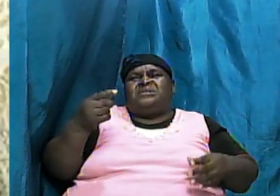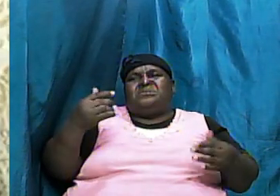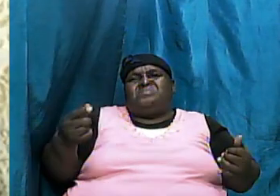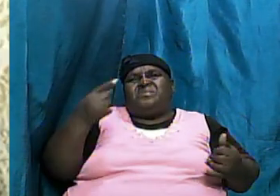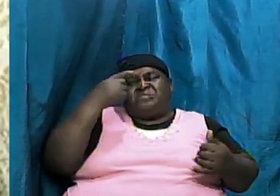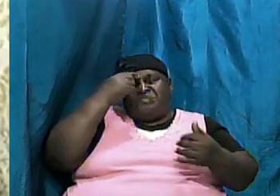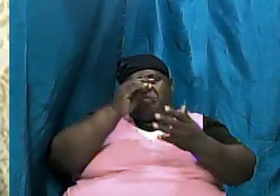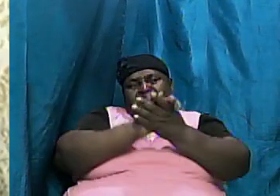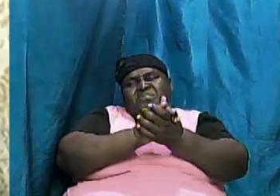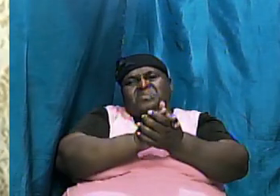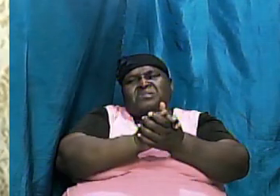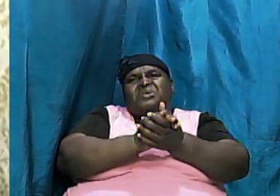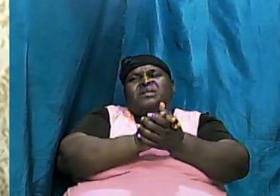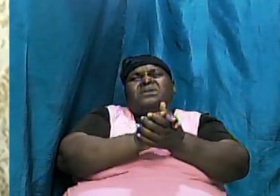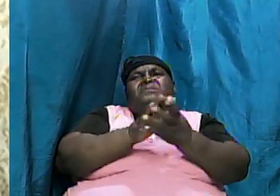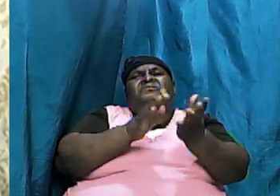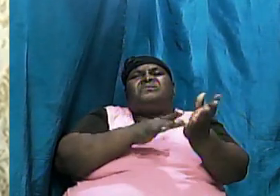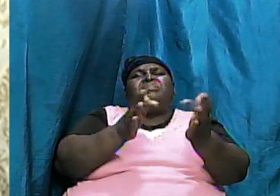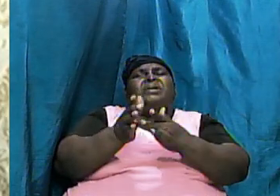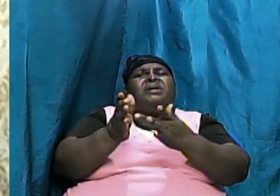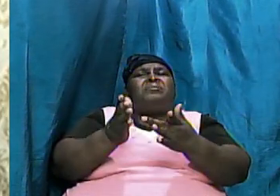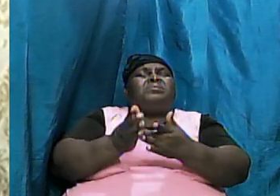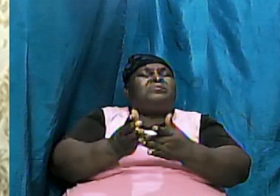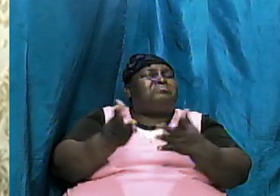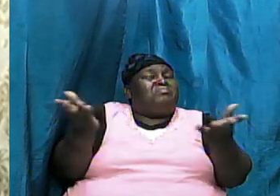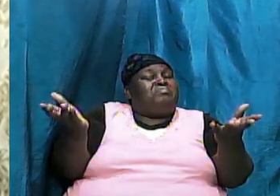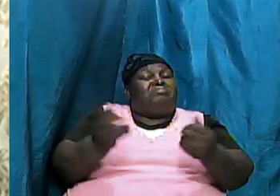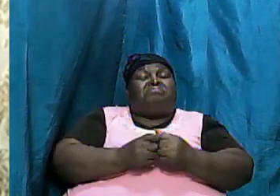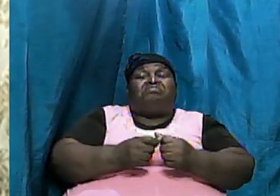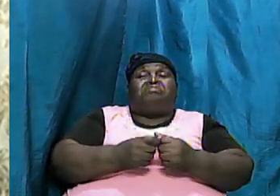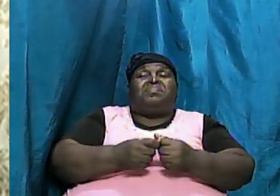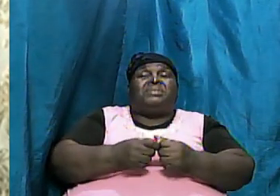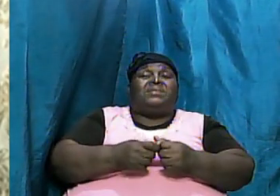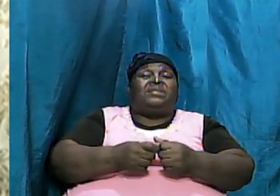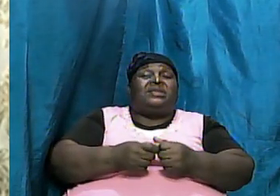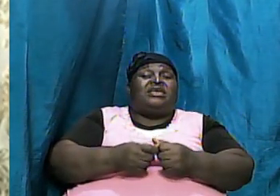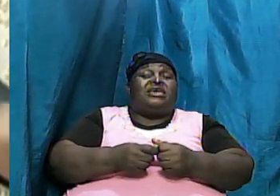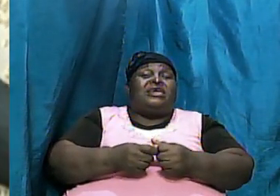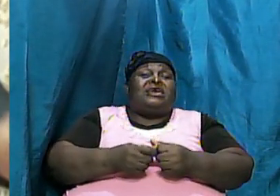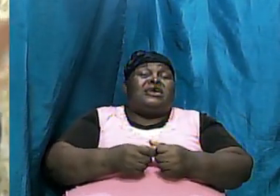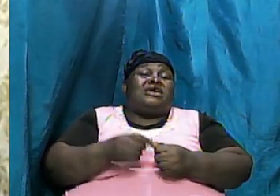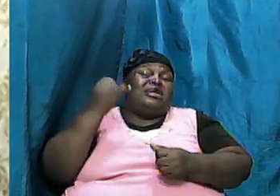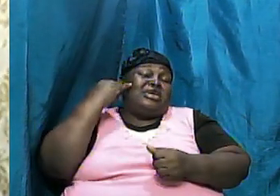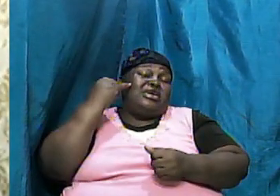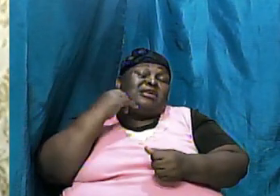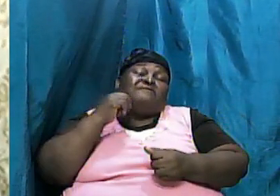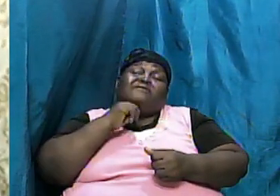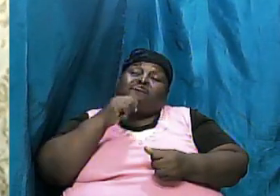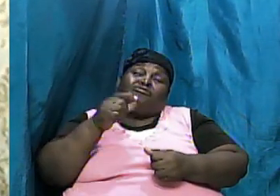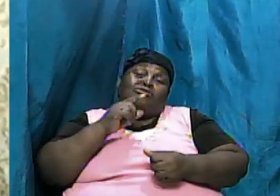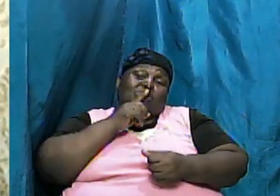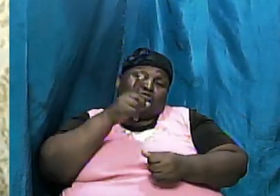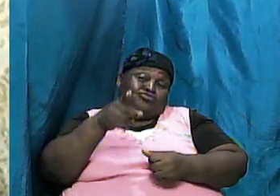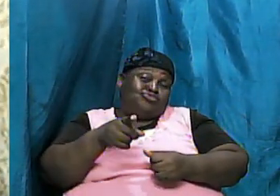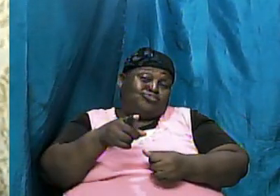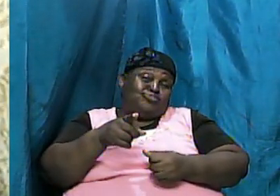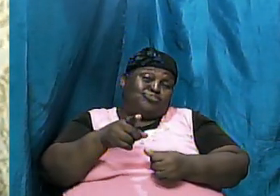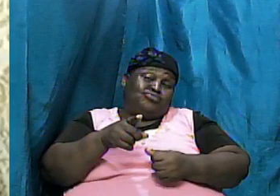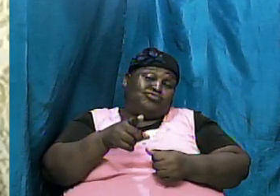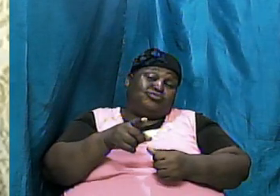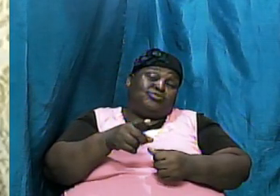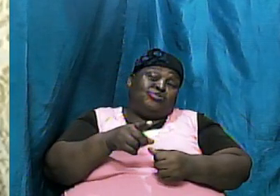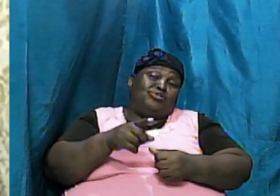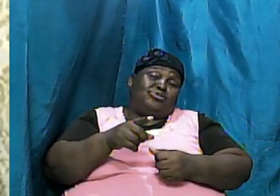believe the Bible if they cannot be reconciled some people discard the Bible and then